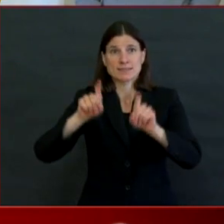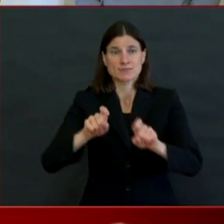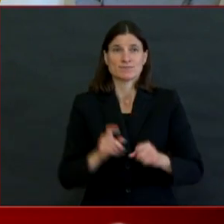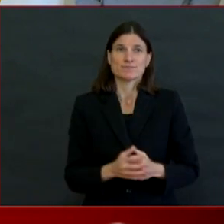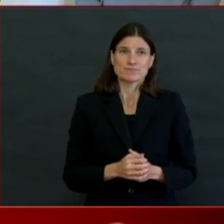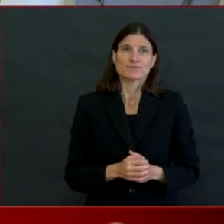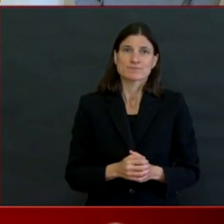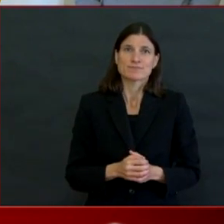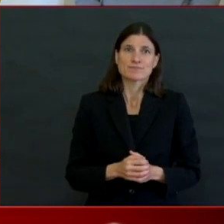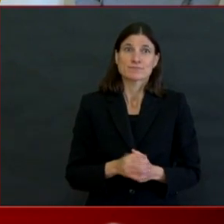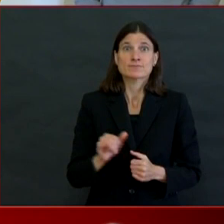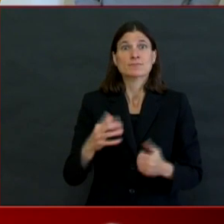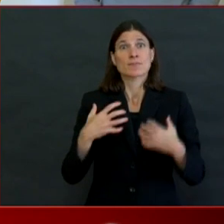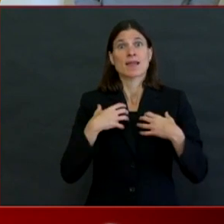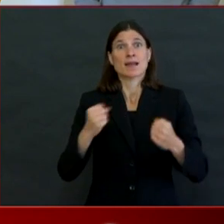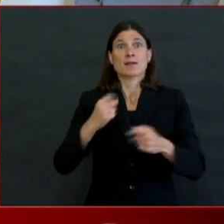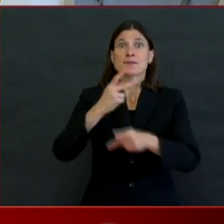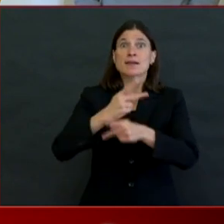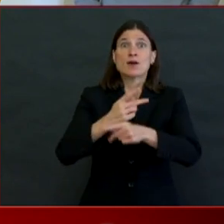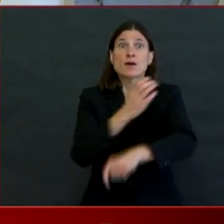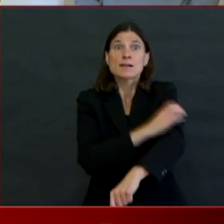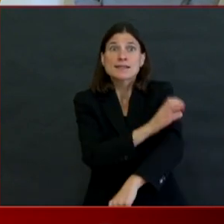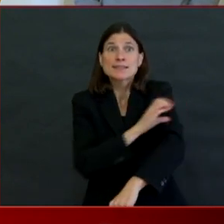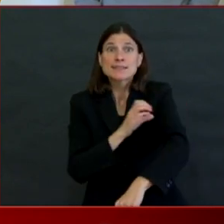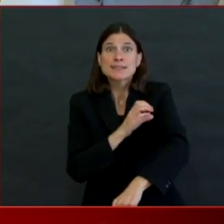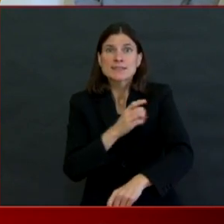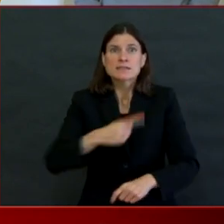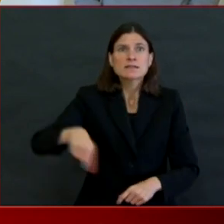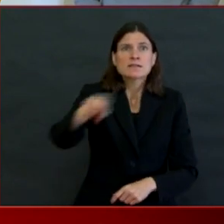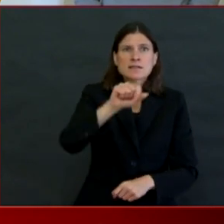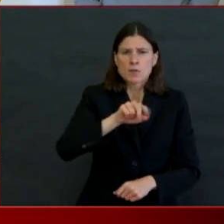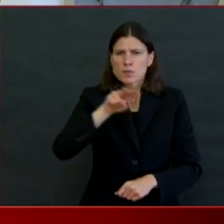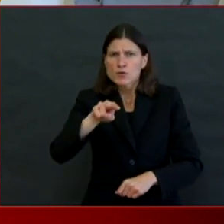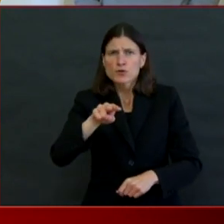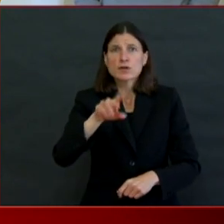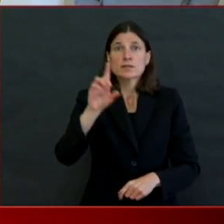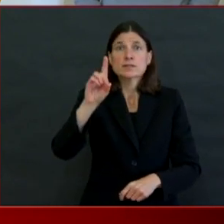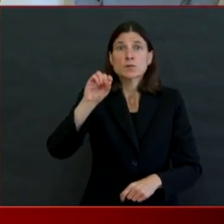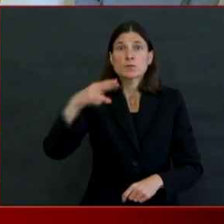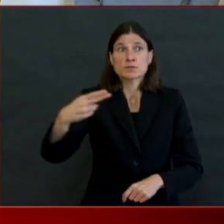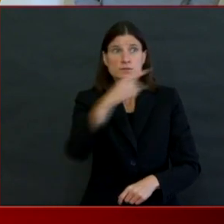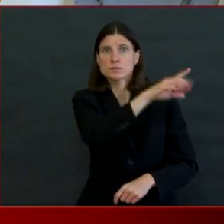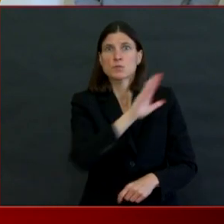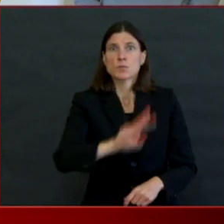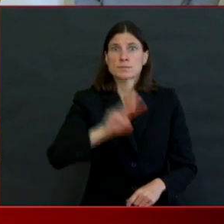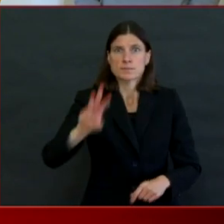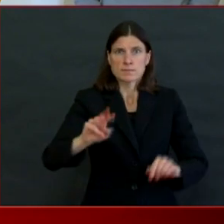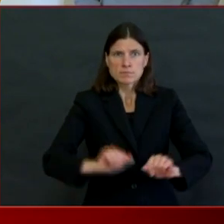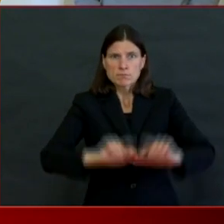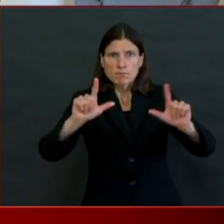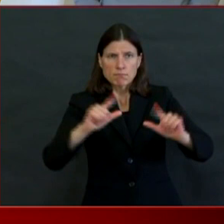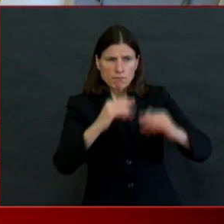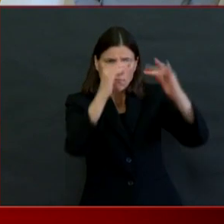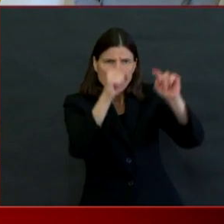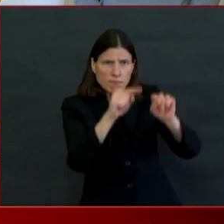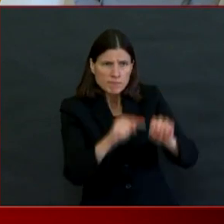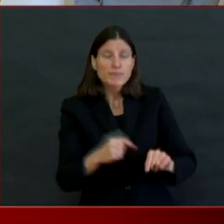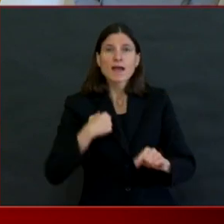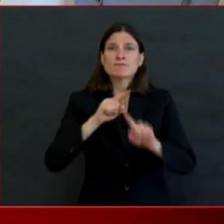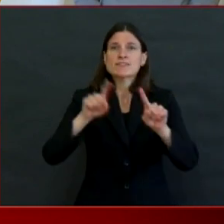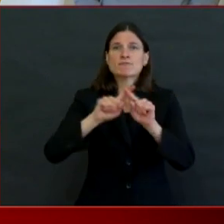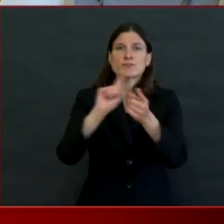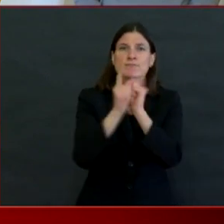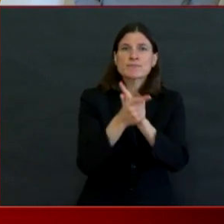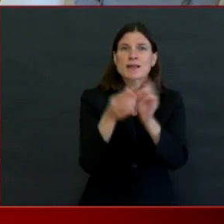in Spanish, in English, in multiple languages, and I would just encourage everybody to check out